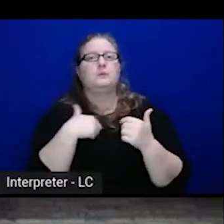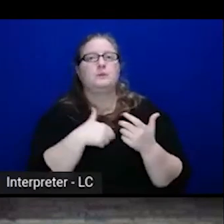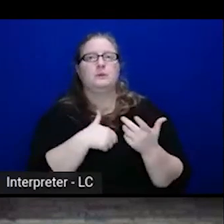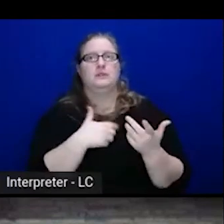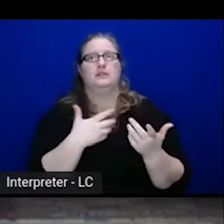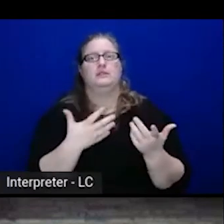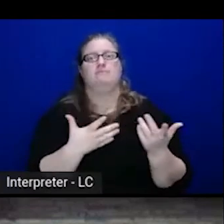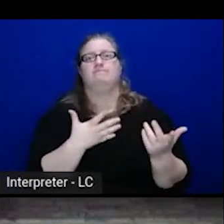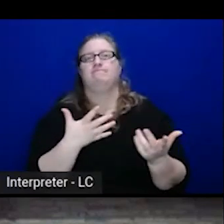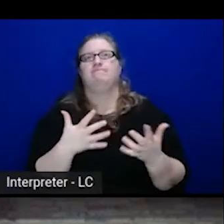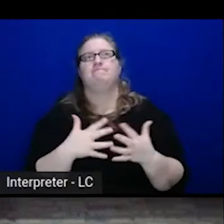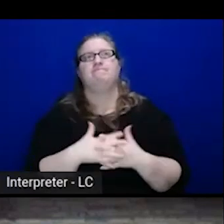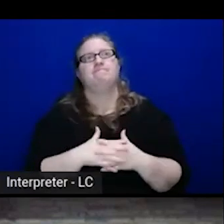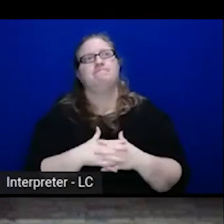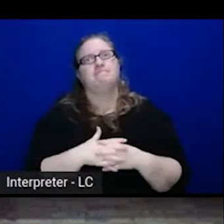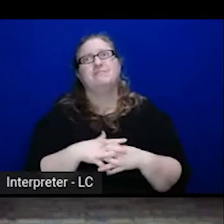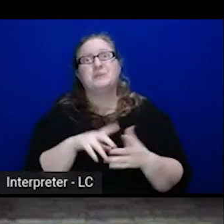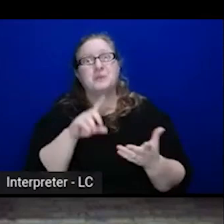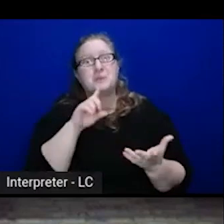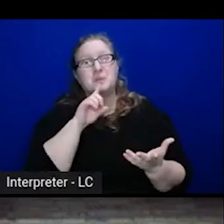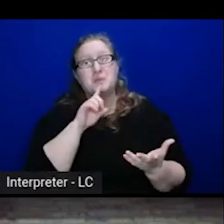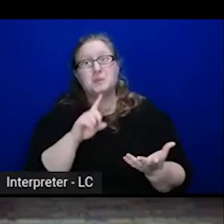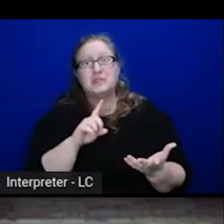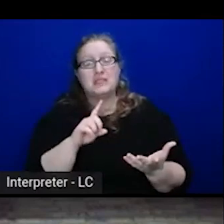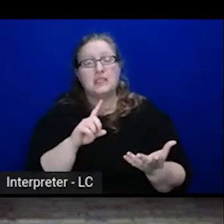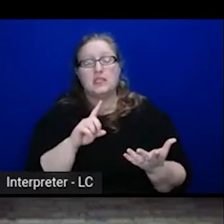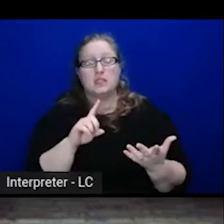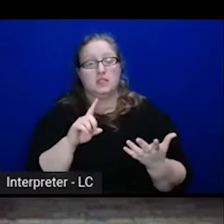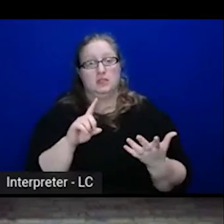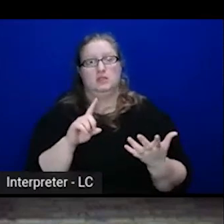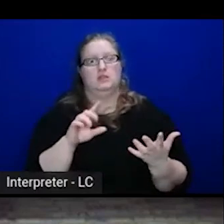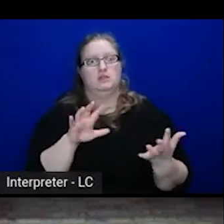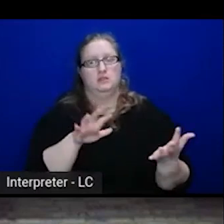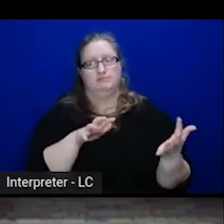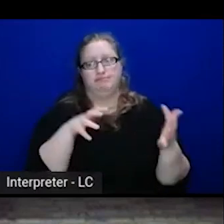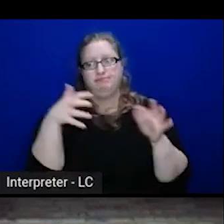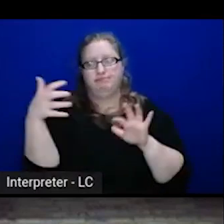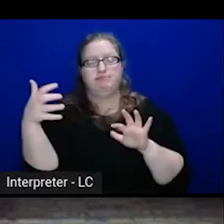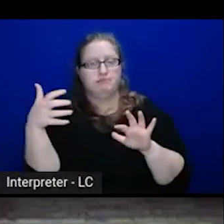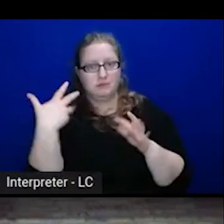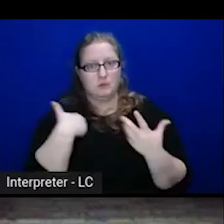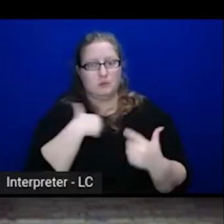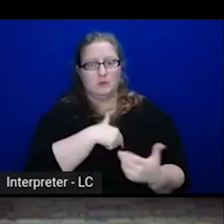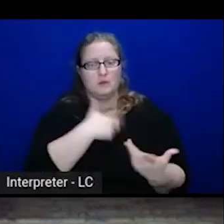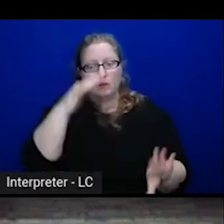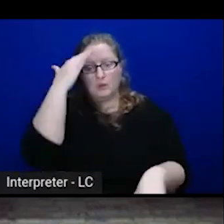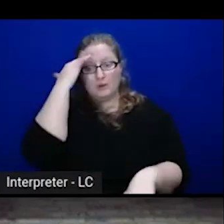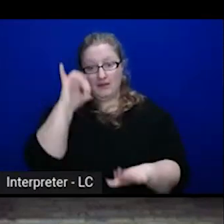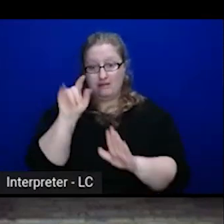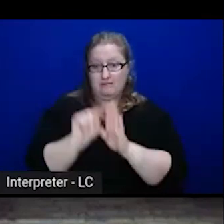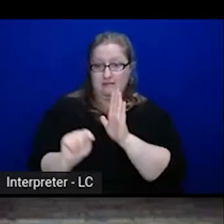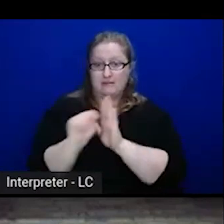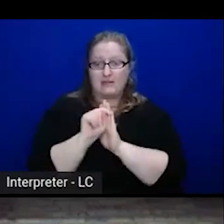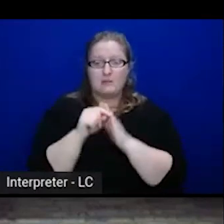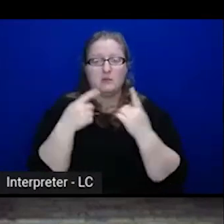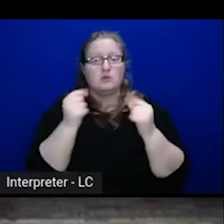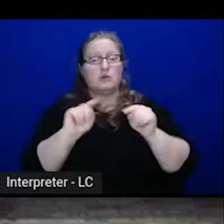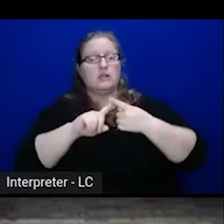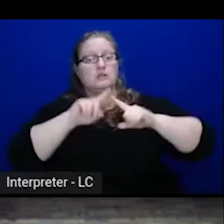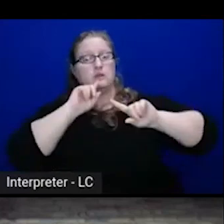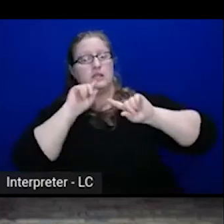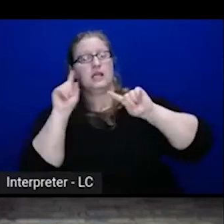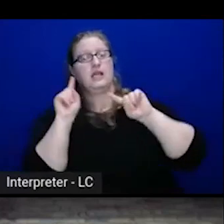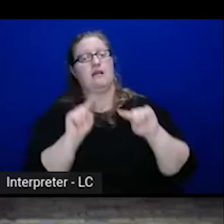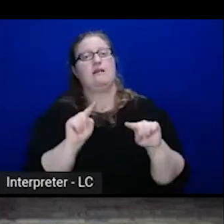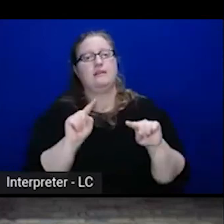It was basically a mess. And I think we all knew at that time that it couldn't scale. We were trying to answer it by hiring more